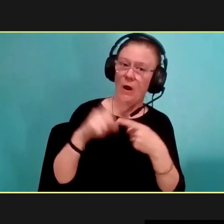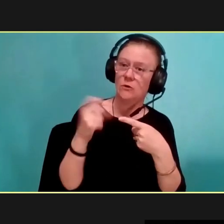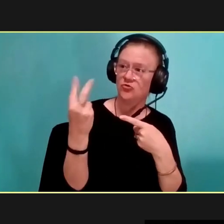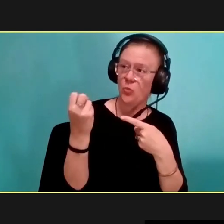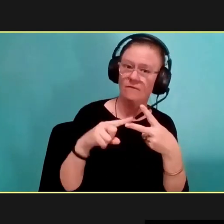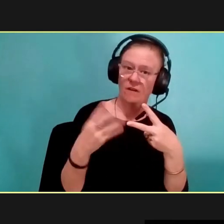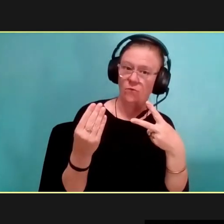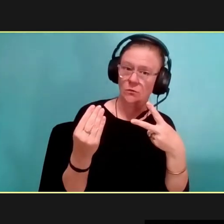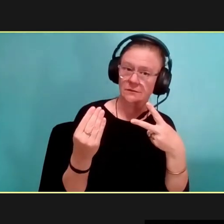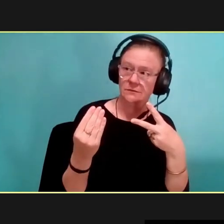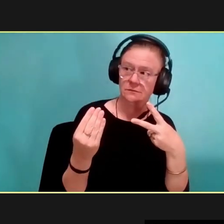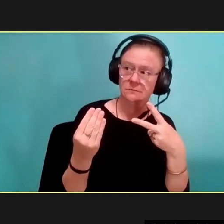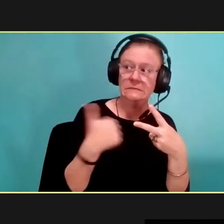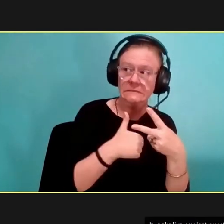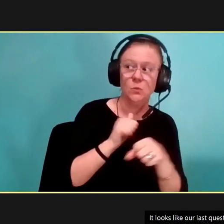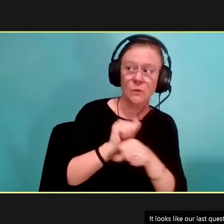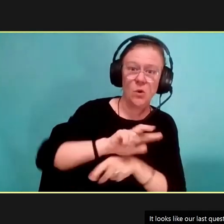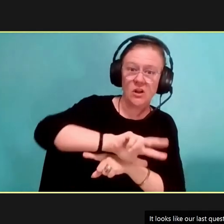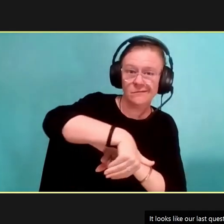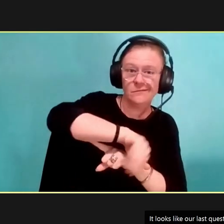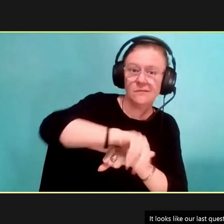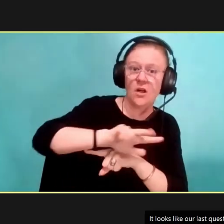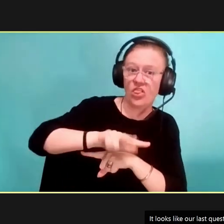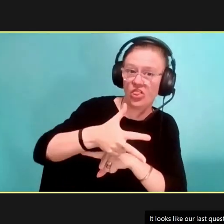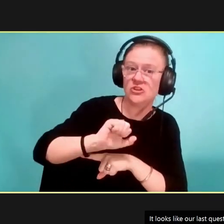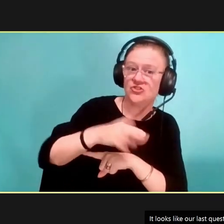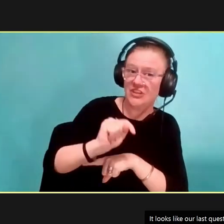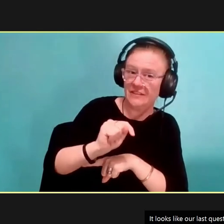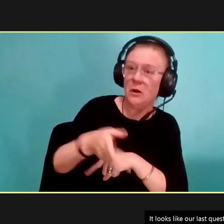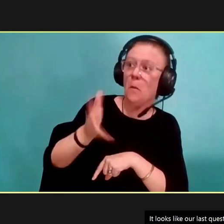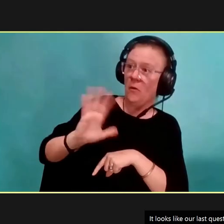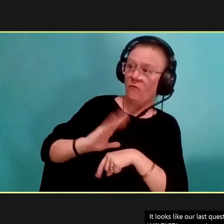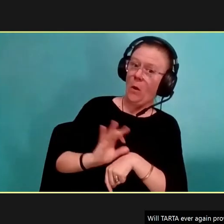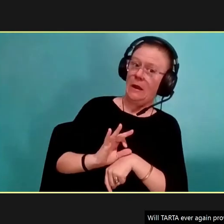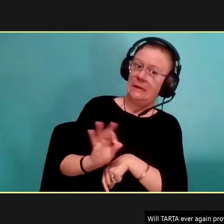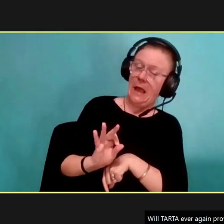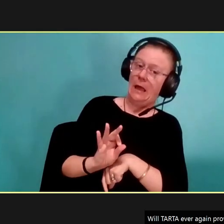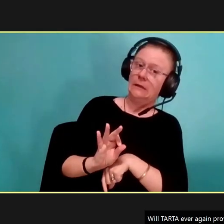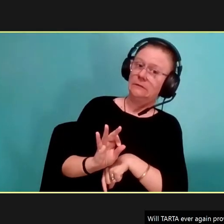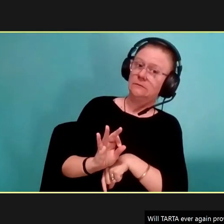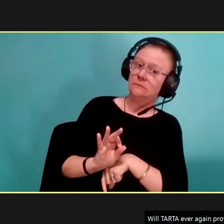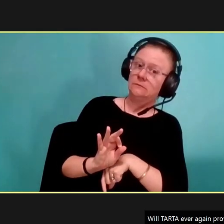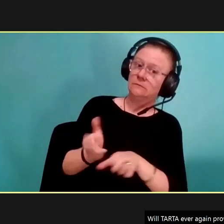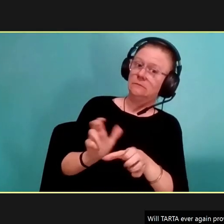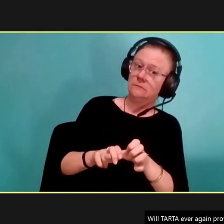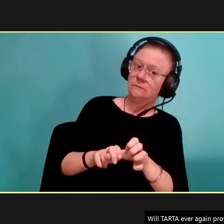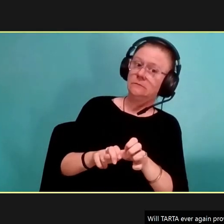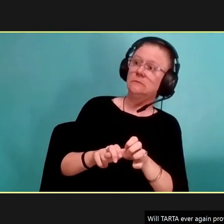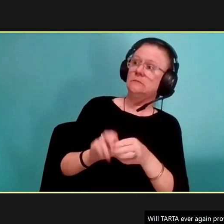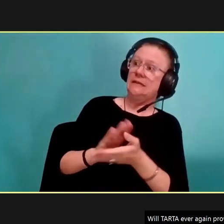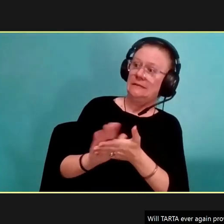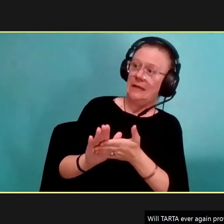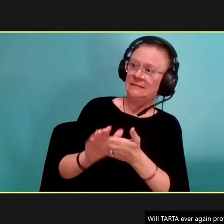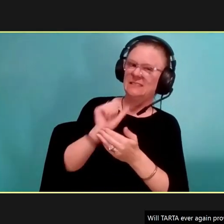and 14 for those of us who work third shift? It was very convenient to take the 9pm bus to work rather than drive every